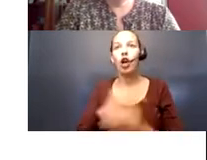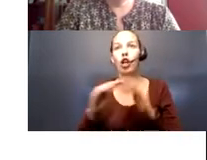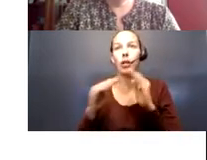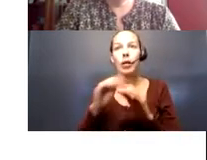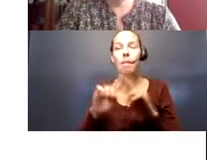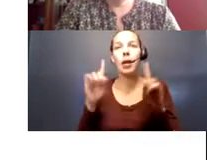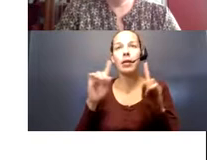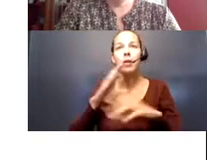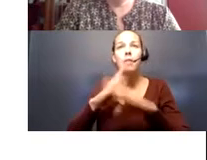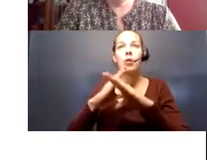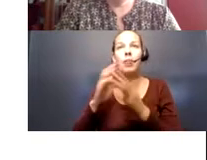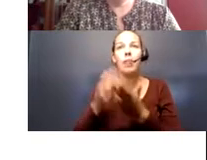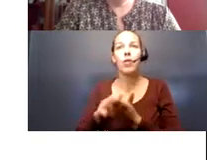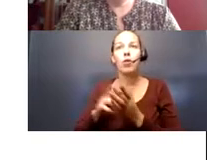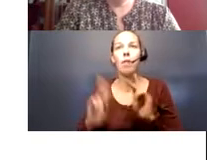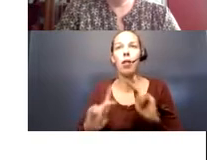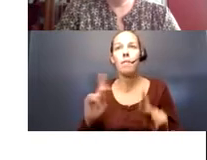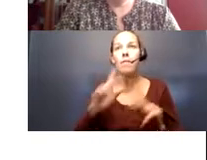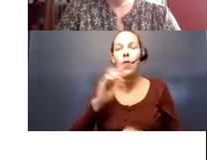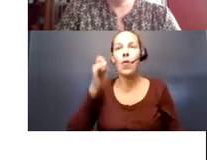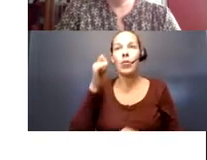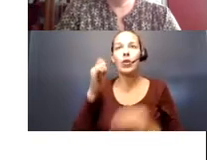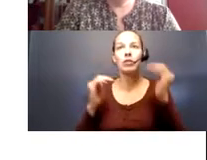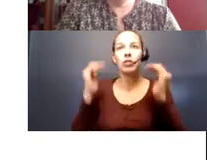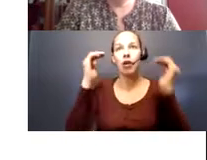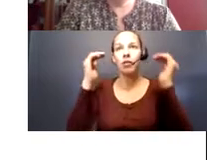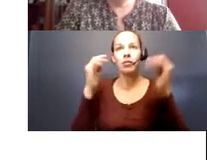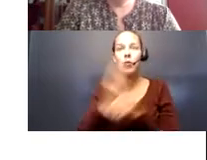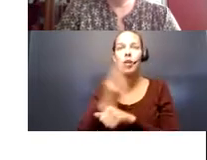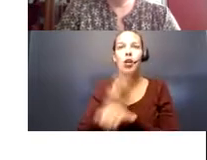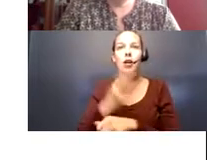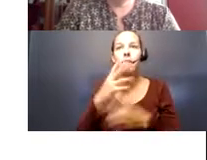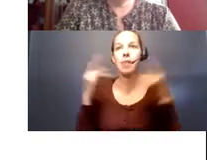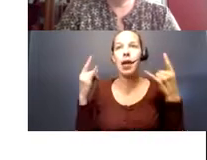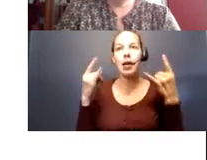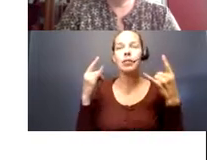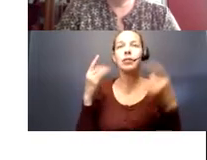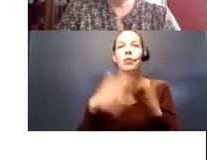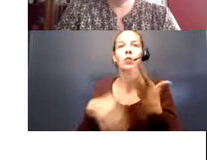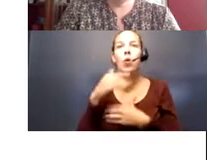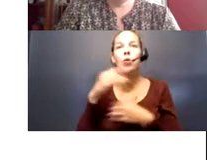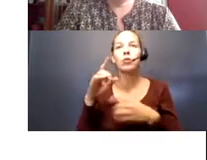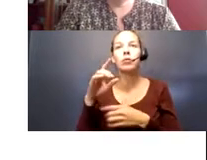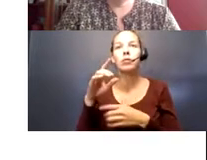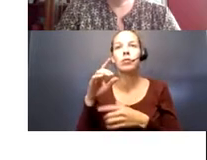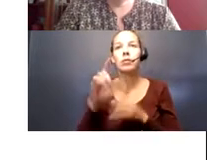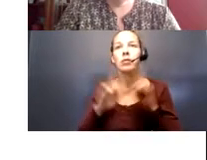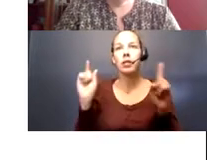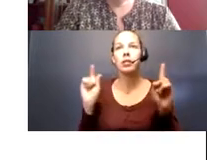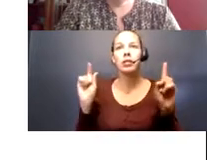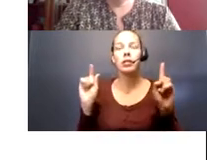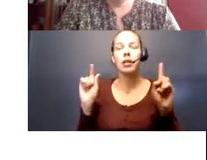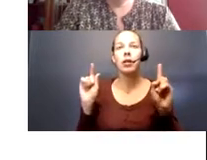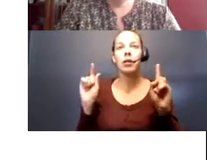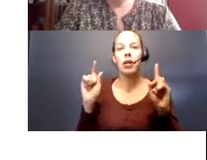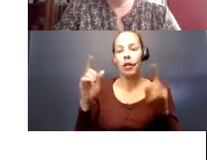But to protect this vulnerable population of older adults. Wear a mask. Maintain social distance. If you are in the presence of an older adult. Make sure you